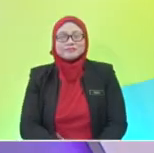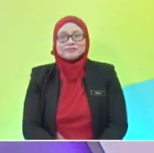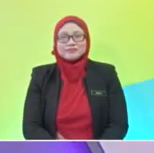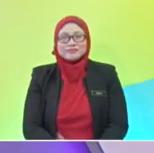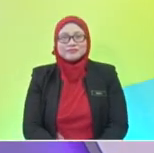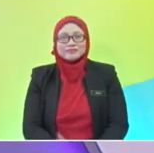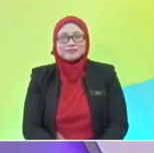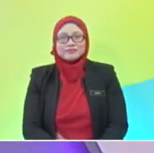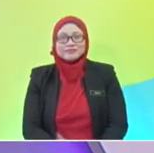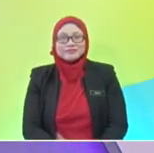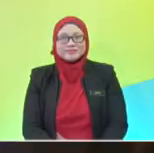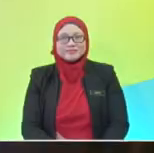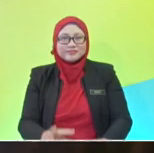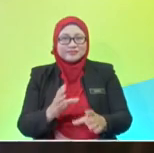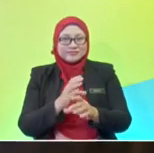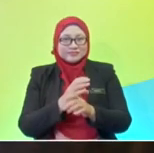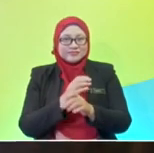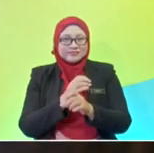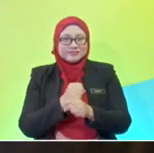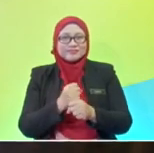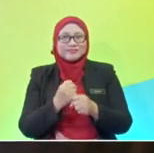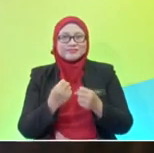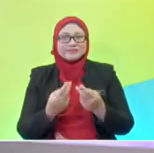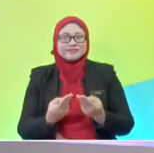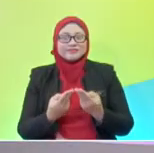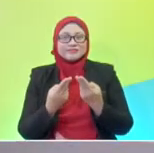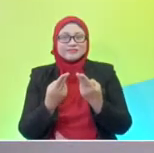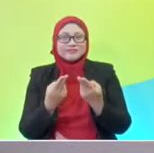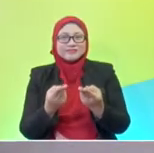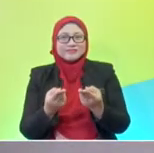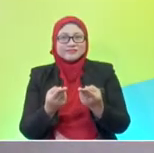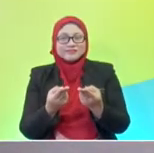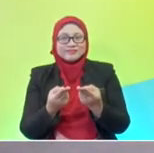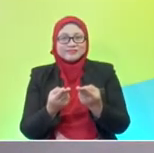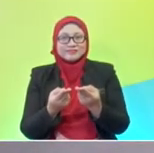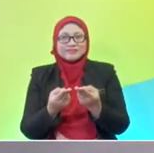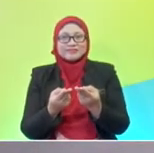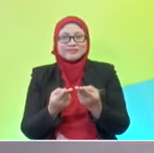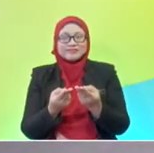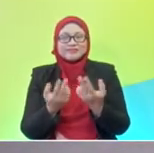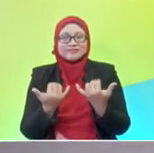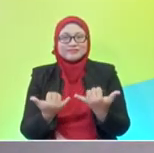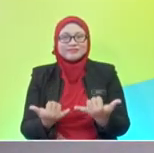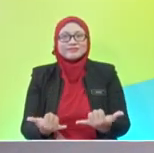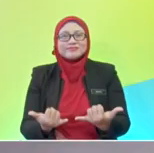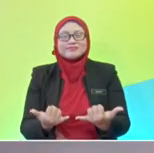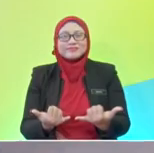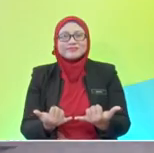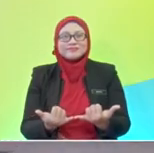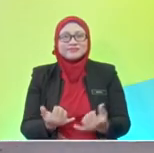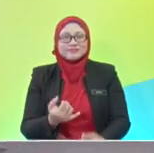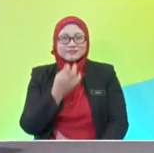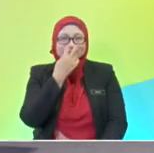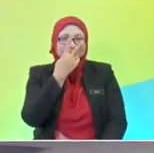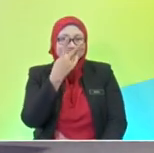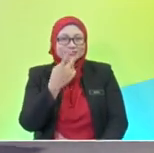3 You've got it! Can I have that please? Alright, and now for the prize here, the grand prize Let's see what we've